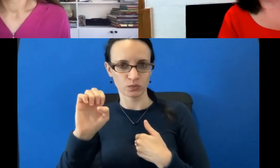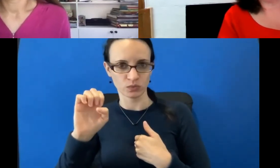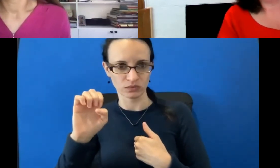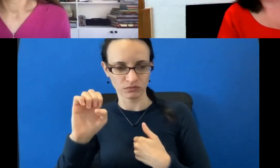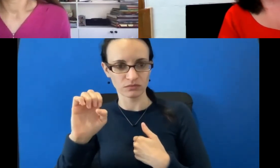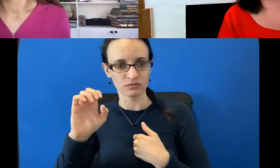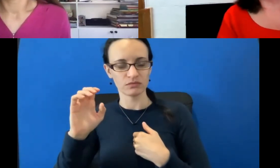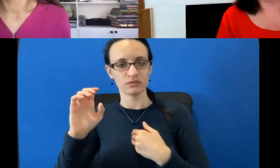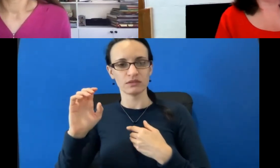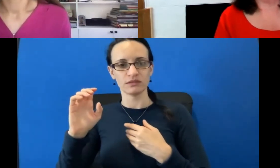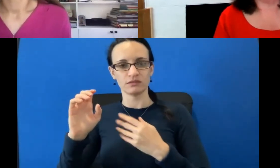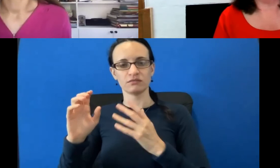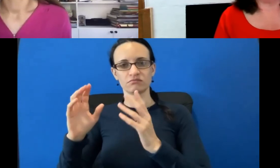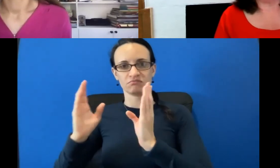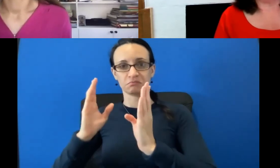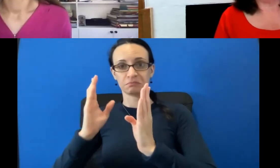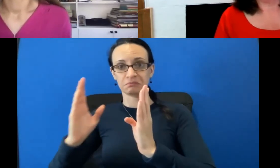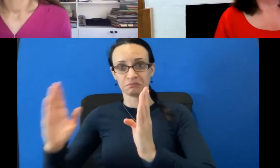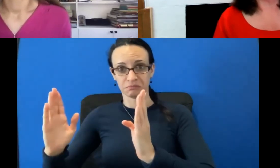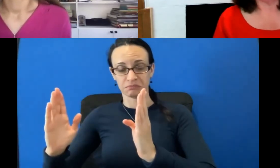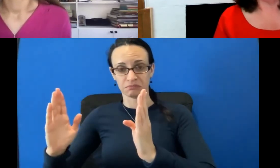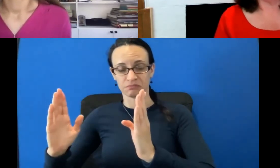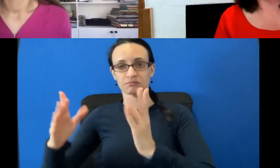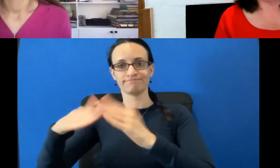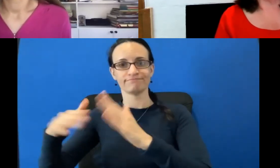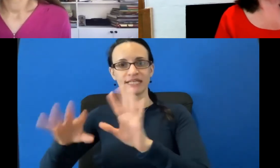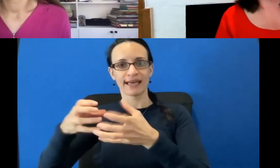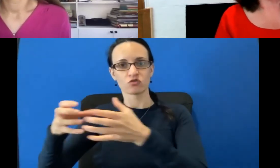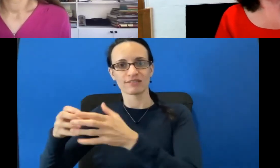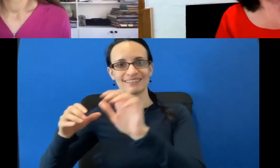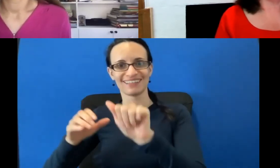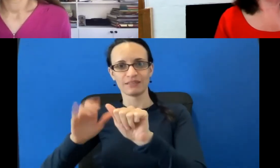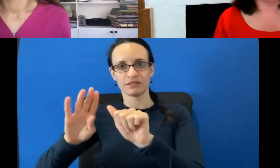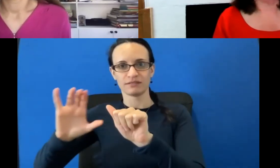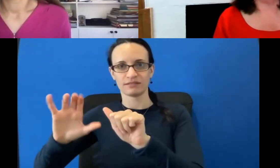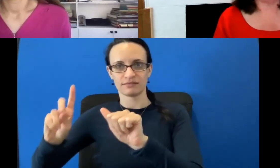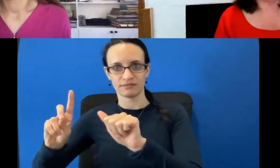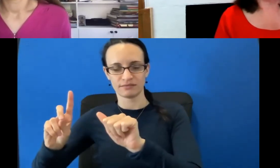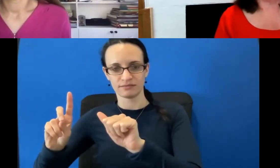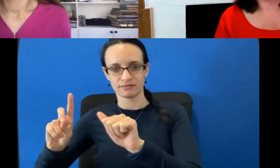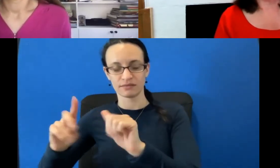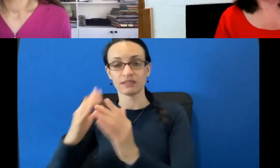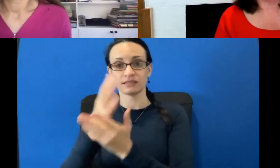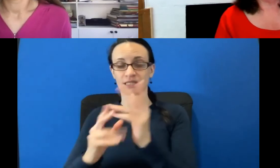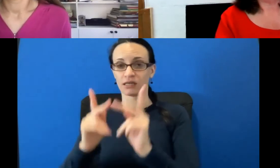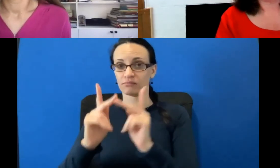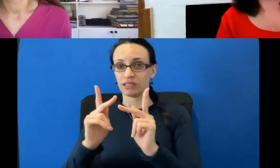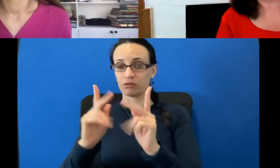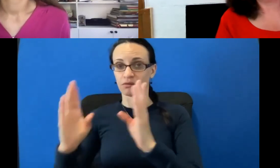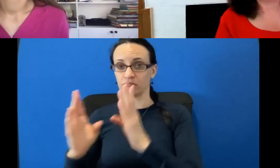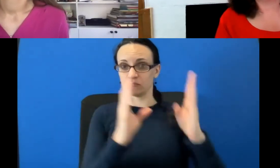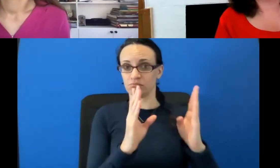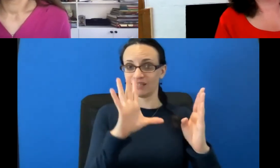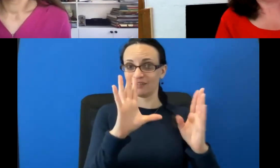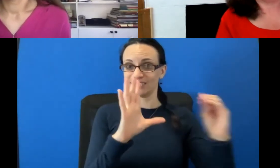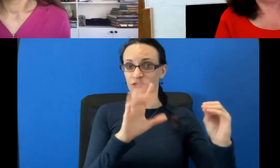density categories A, B, C, and D. The caveat to that is that some people with less than 50% breast tissue have